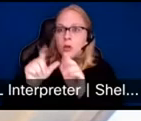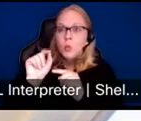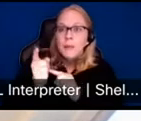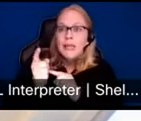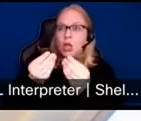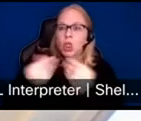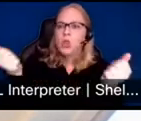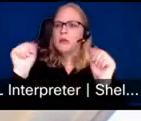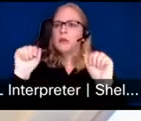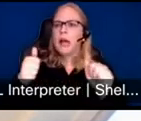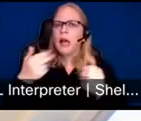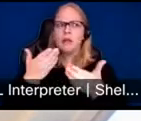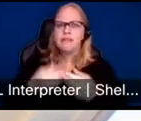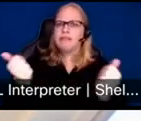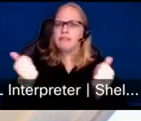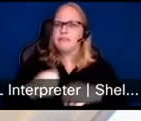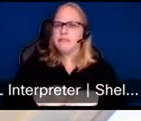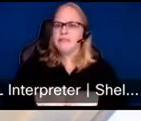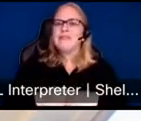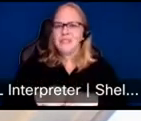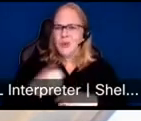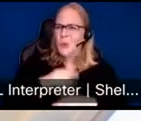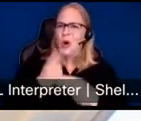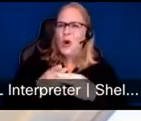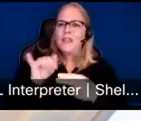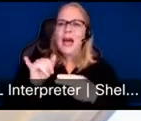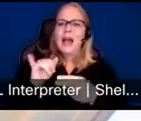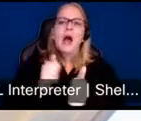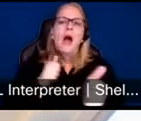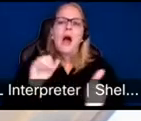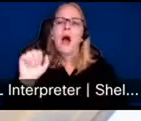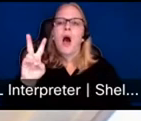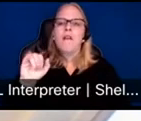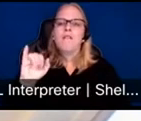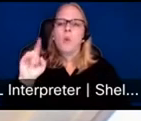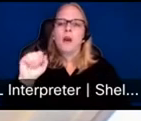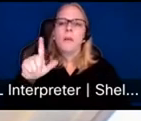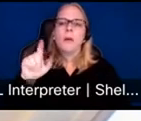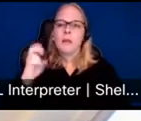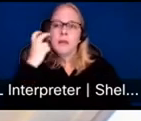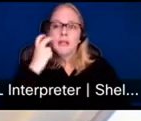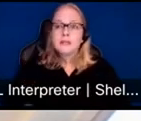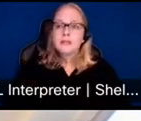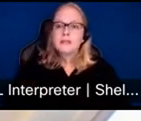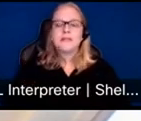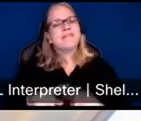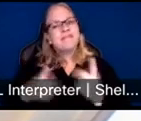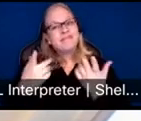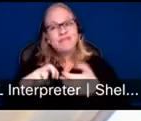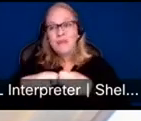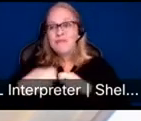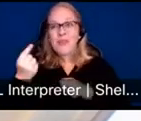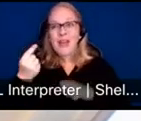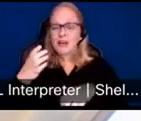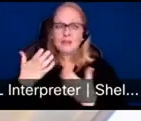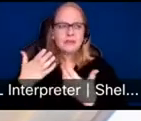This is why we call it avoidable blindness. And the key constraint in a place like Cameroon, though, is that you have to have access to affordable quality eye surgeons and